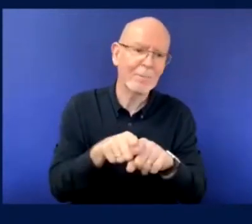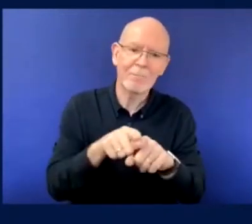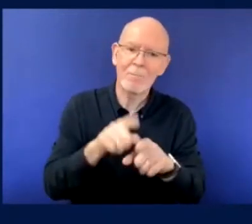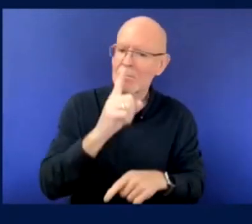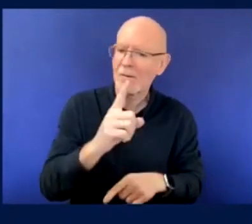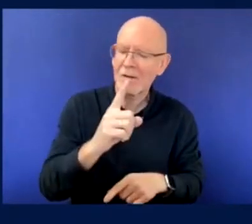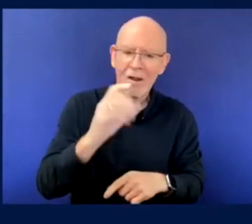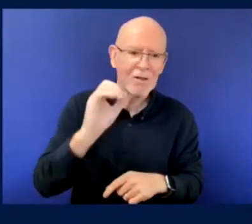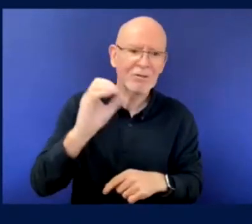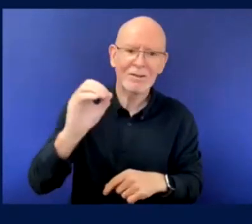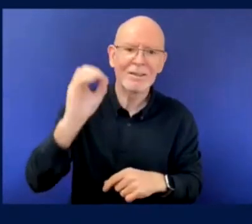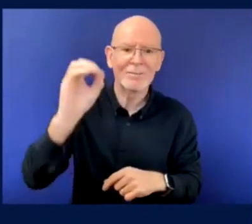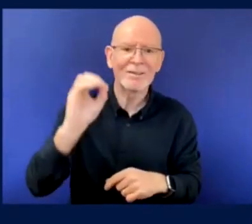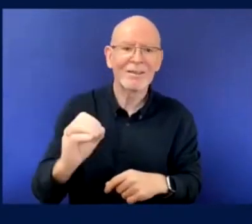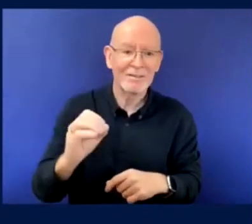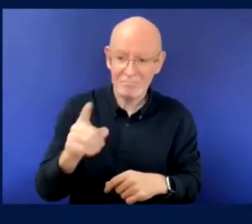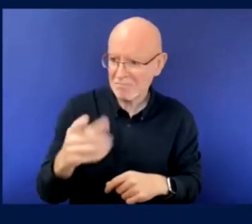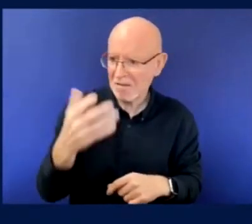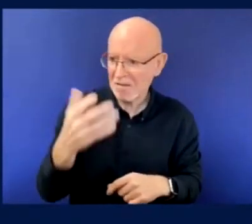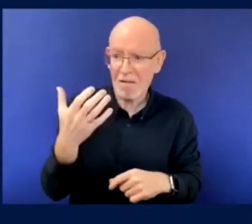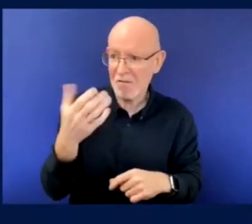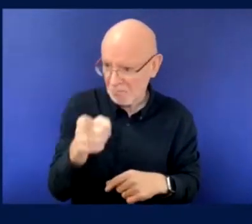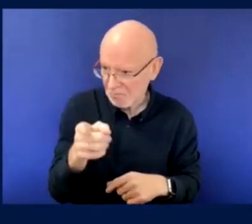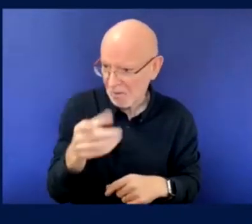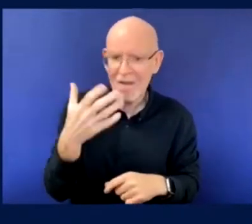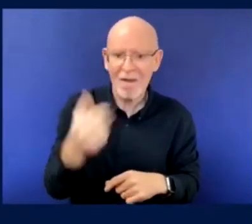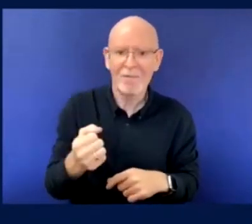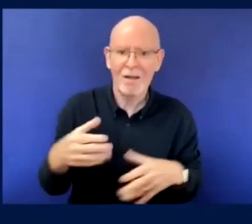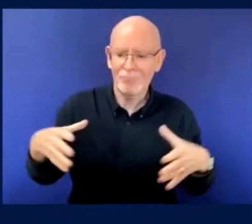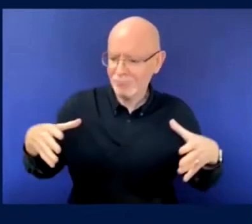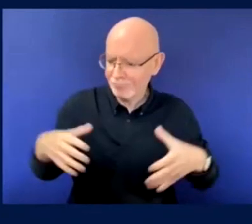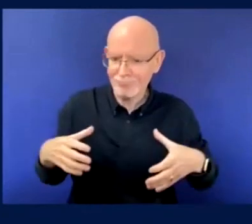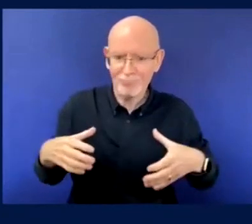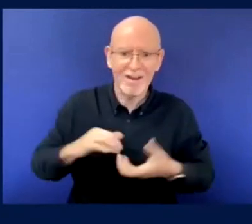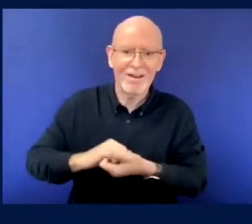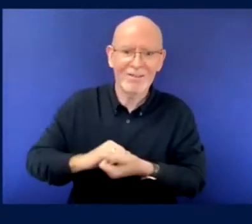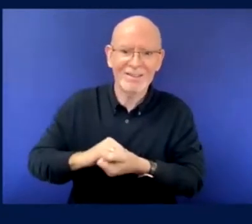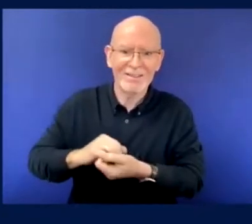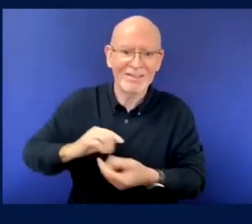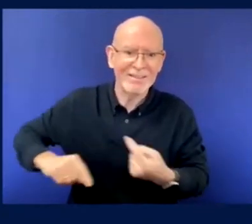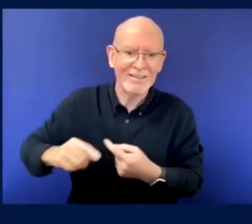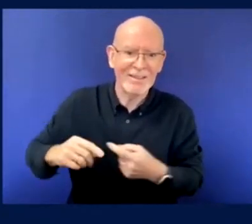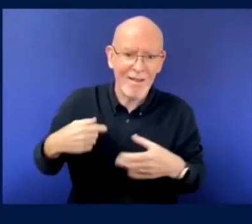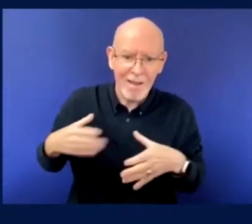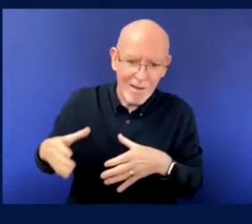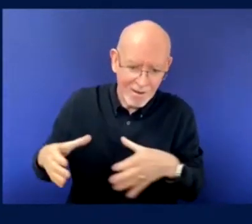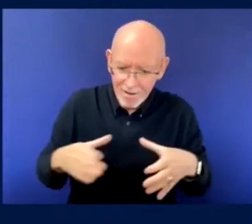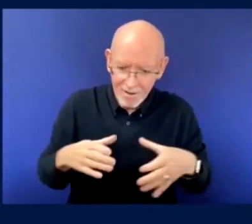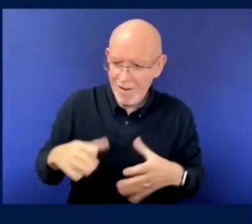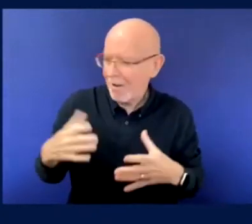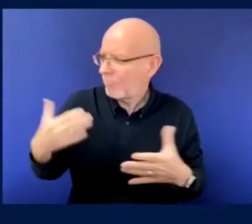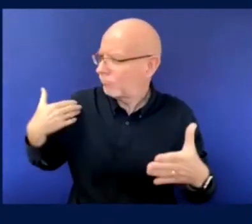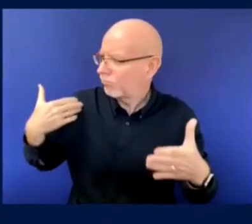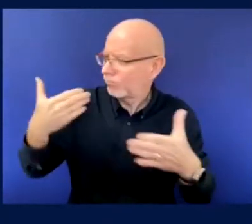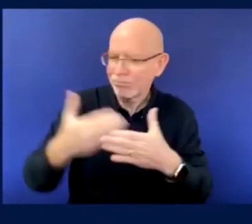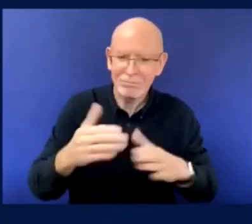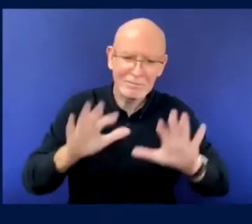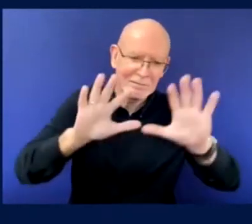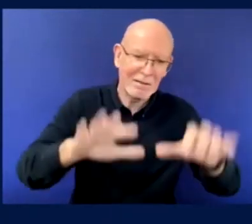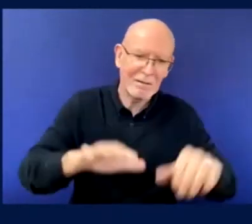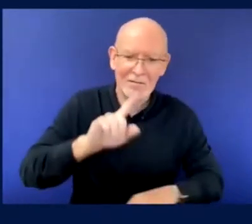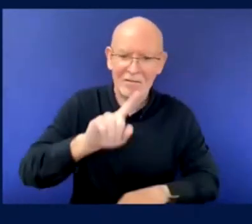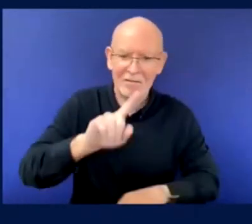them in the same sector. It's very depressing to, uh, stand there alone. So you want to stand with your friends. want to chanting the scars,